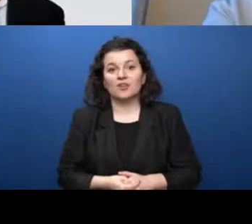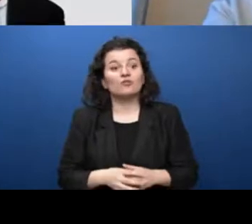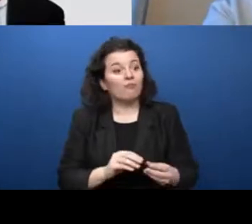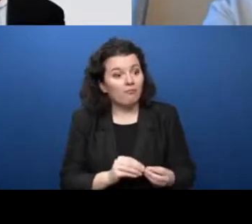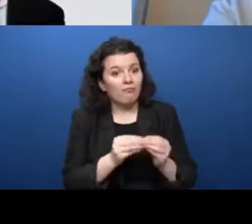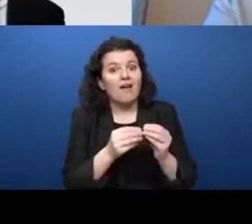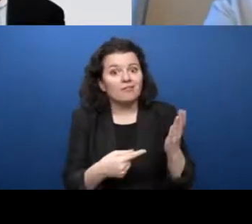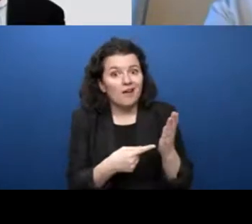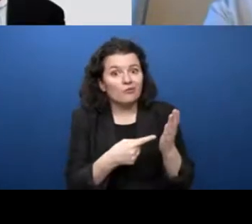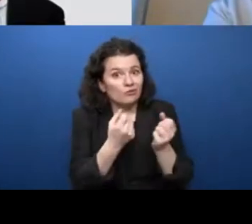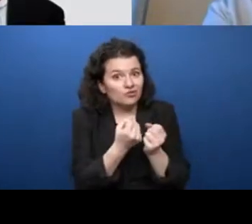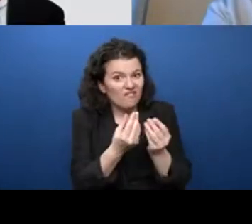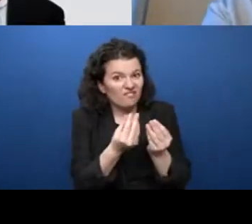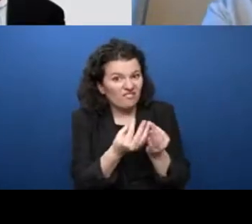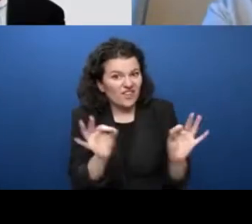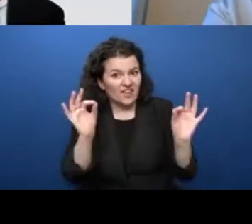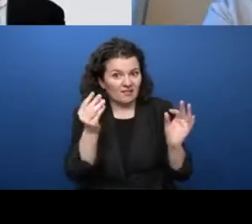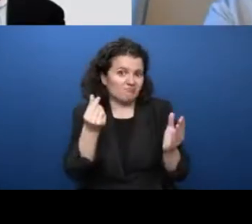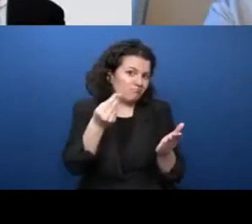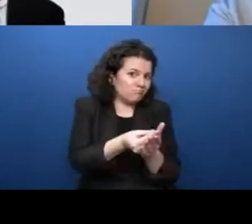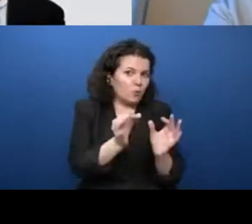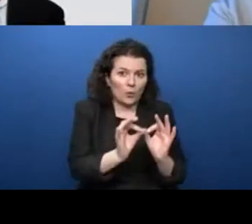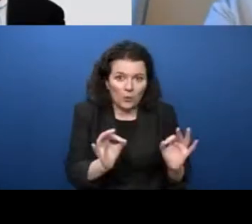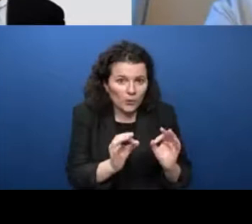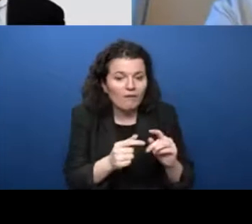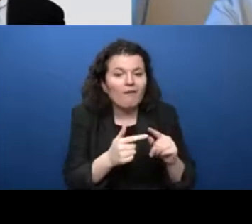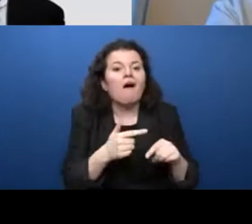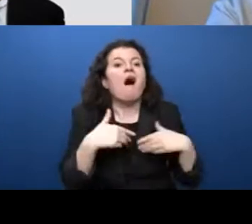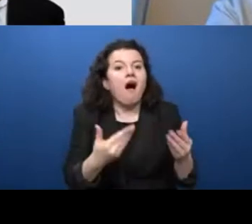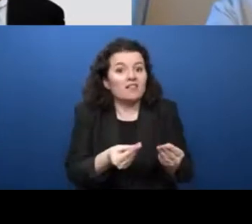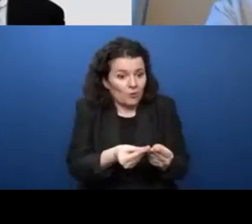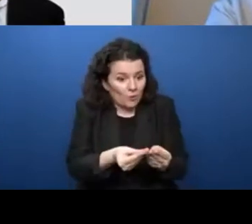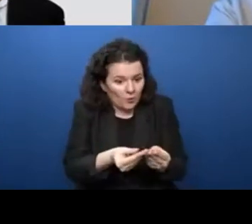knowledge increases and gets bigger at the time that we share it.